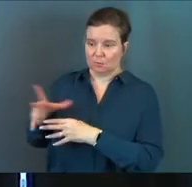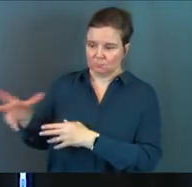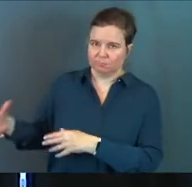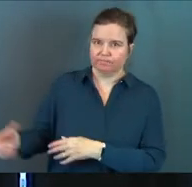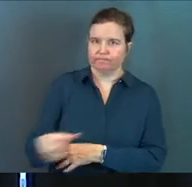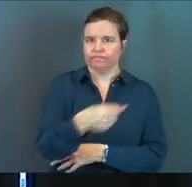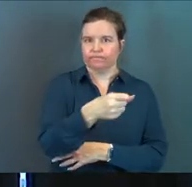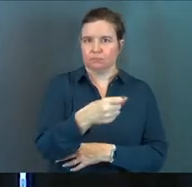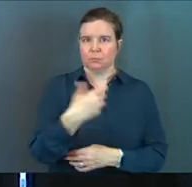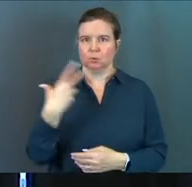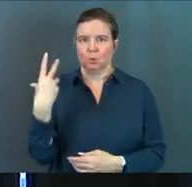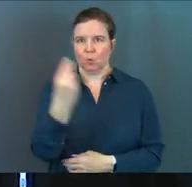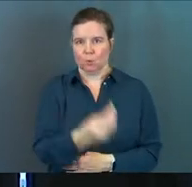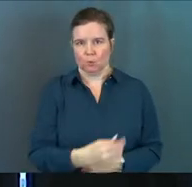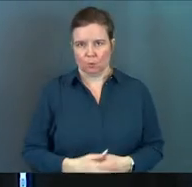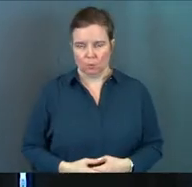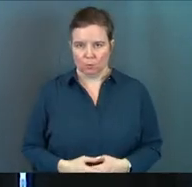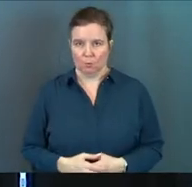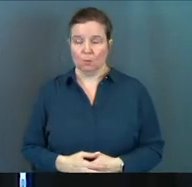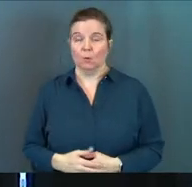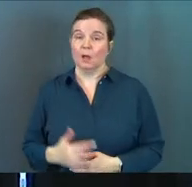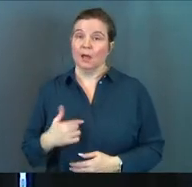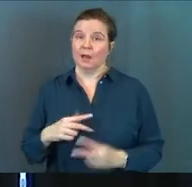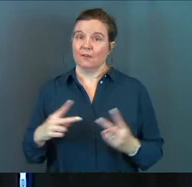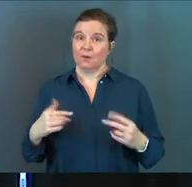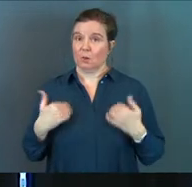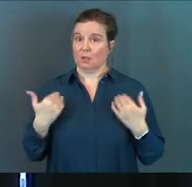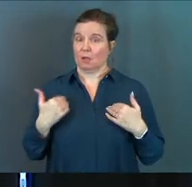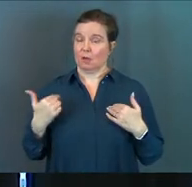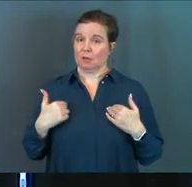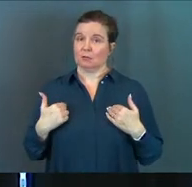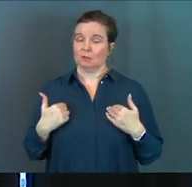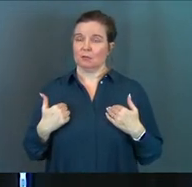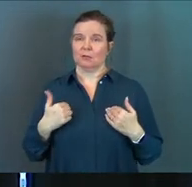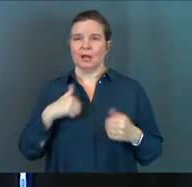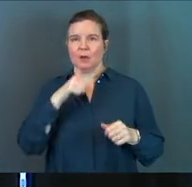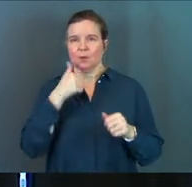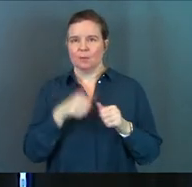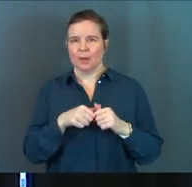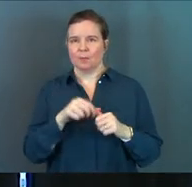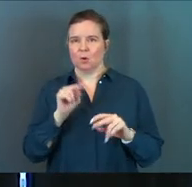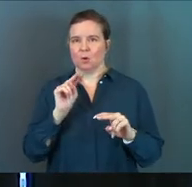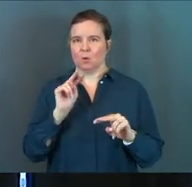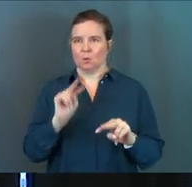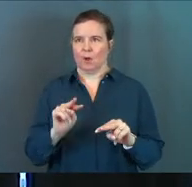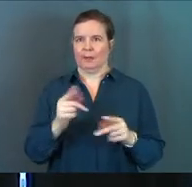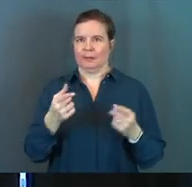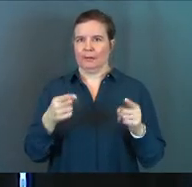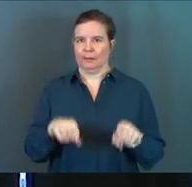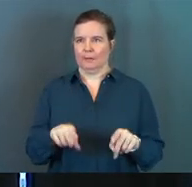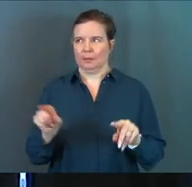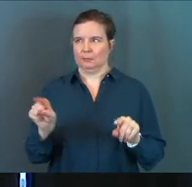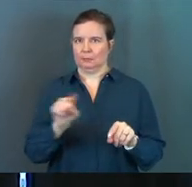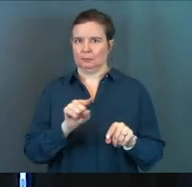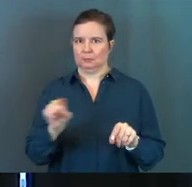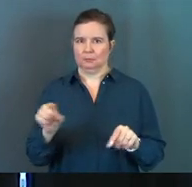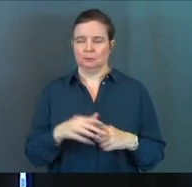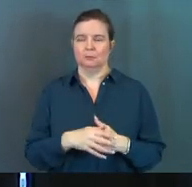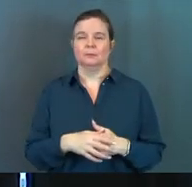essentially, to go. And I was very young, and I remember watching this episode take place.